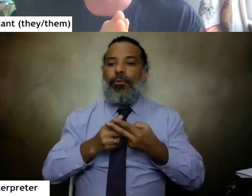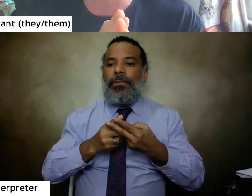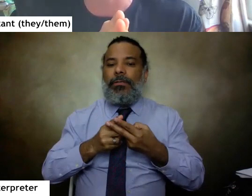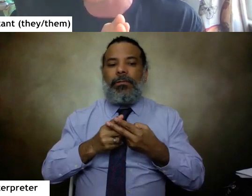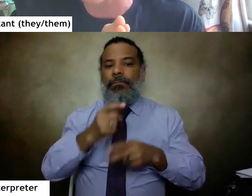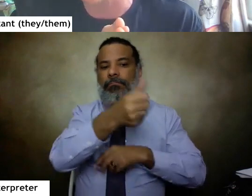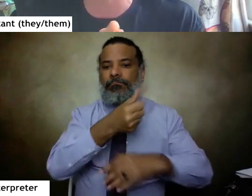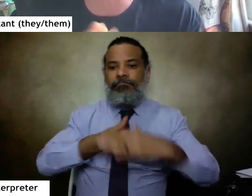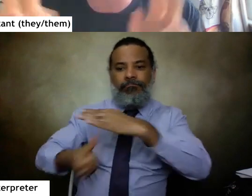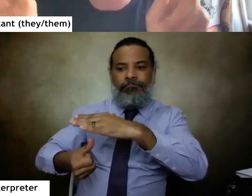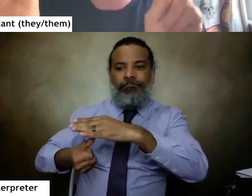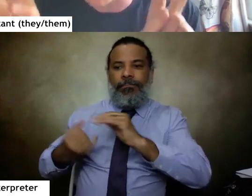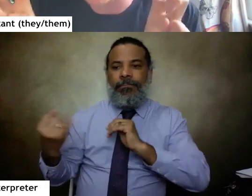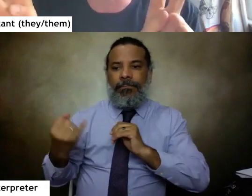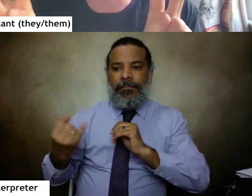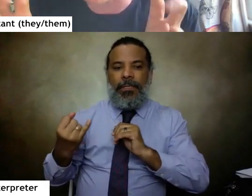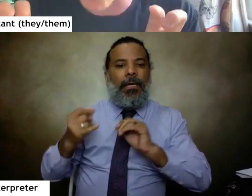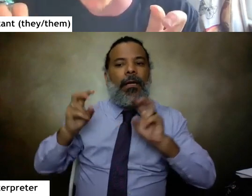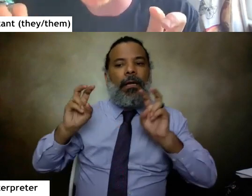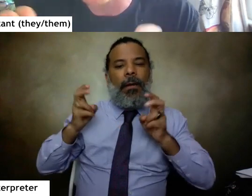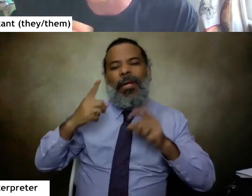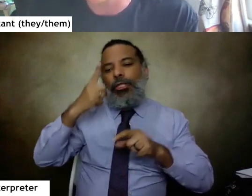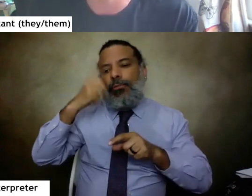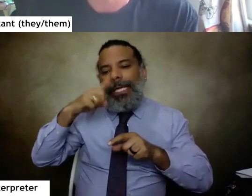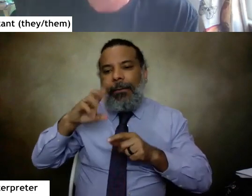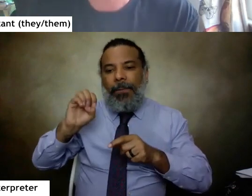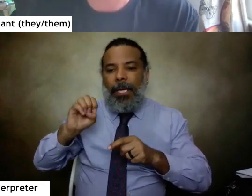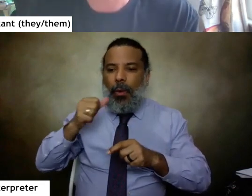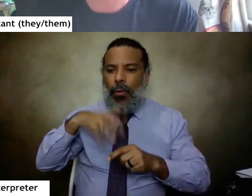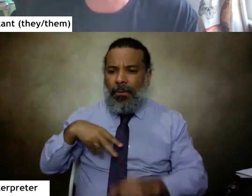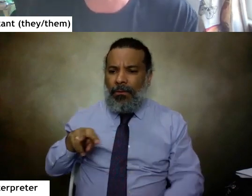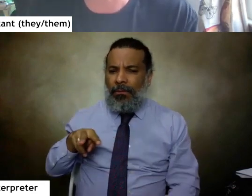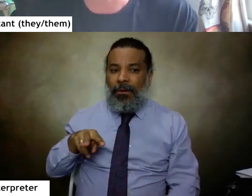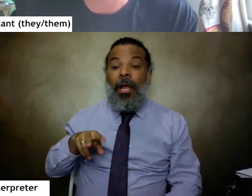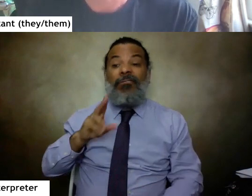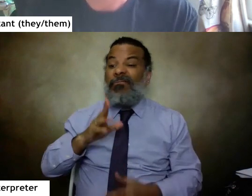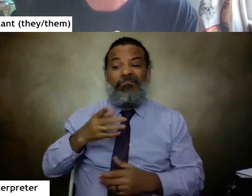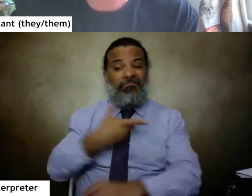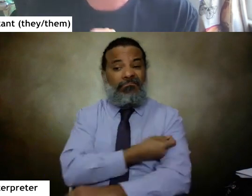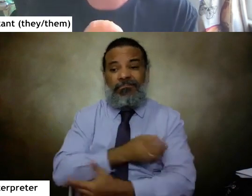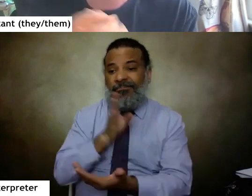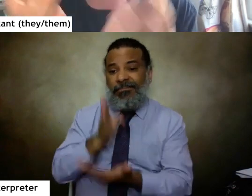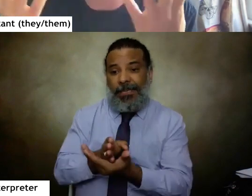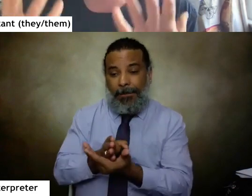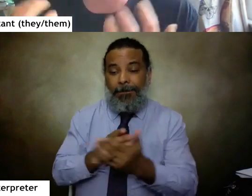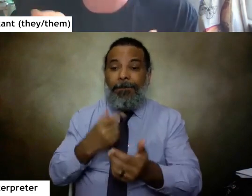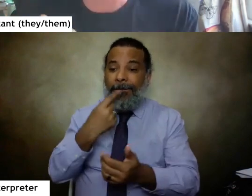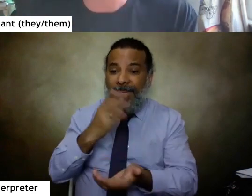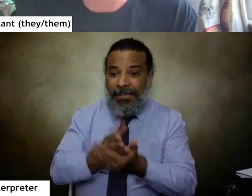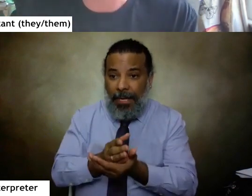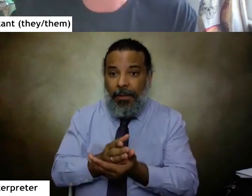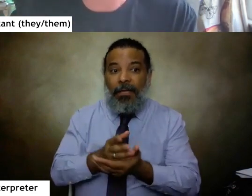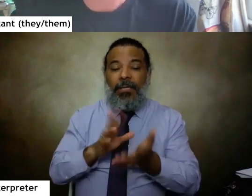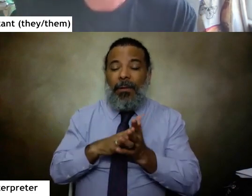her in solitary confinement for pretending to be a woman. They stopped her. They forcing her to medically